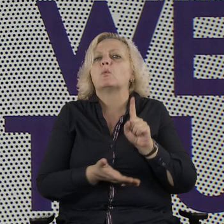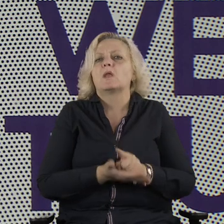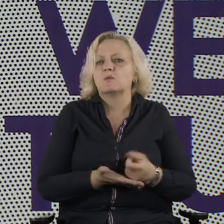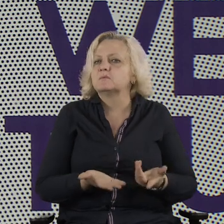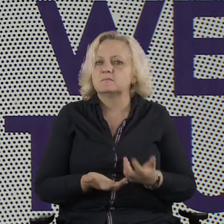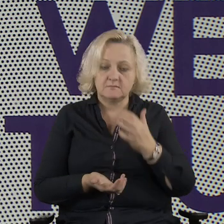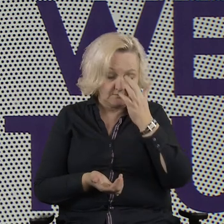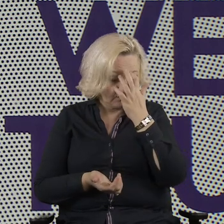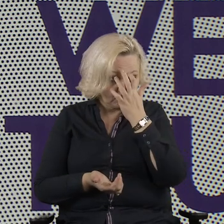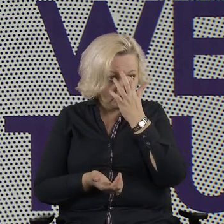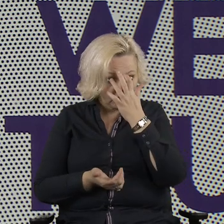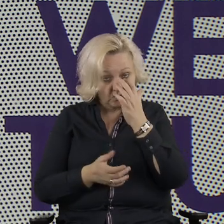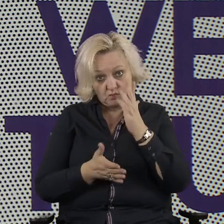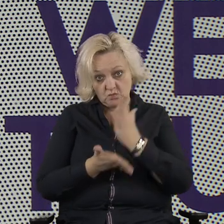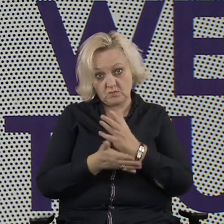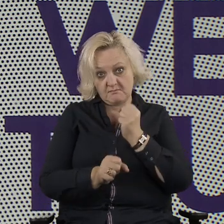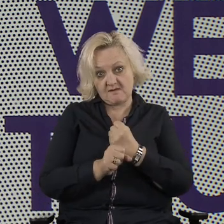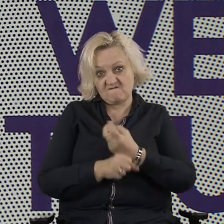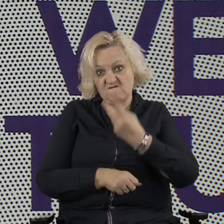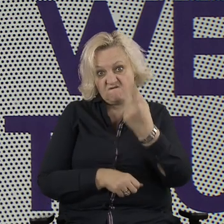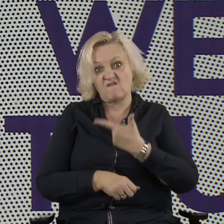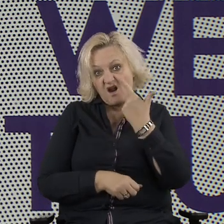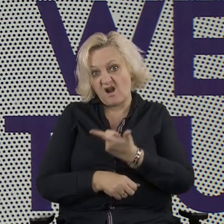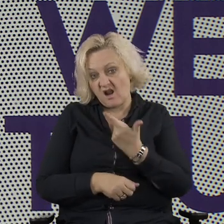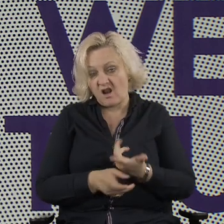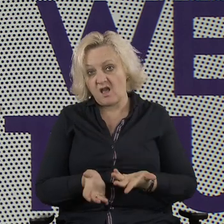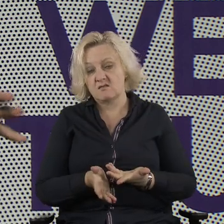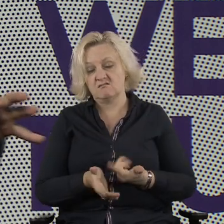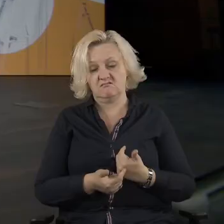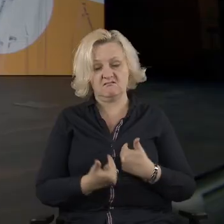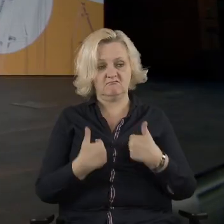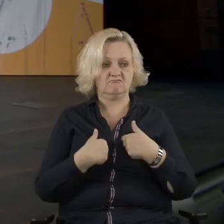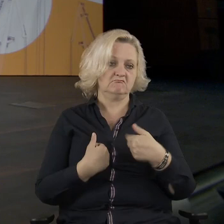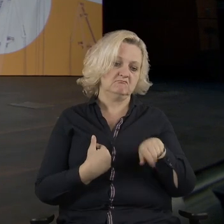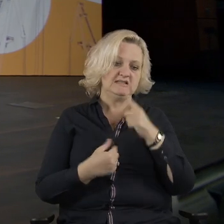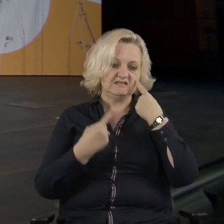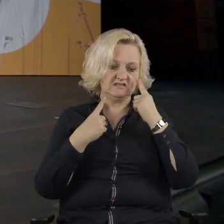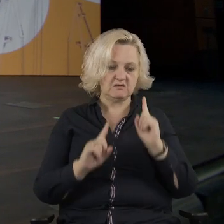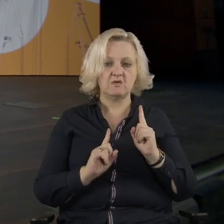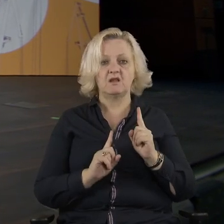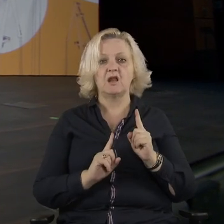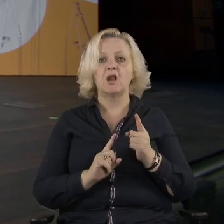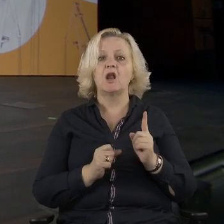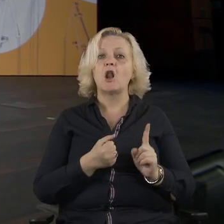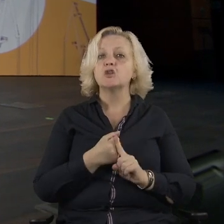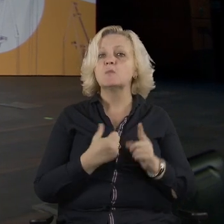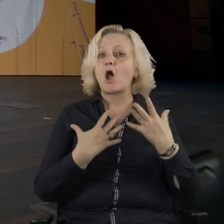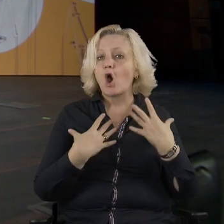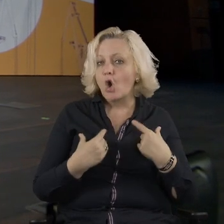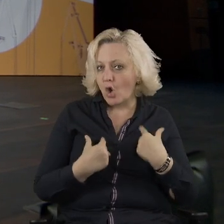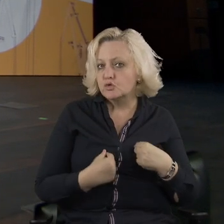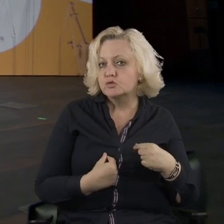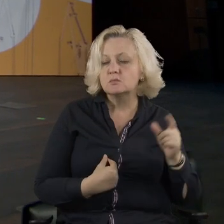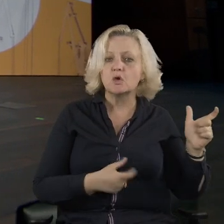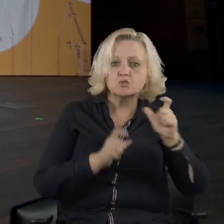years and what we see is that the number of parliamentarians declaring such meetings has gone up